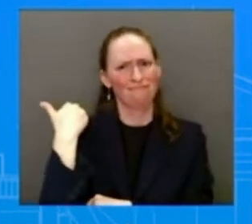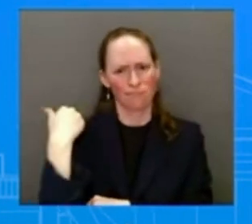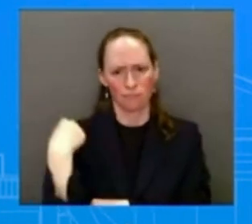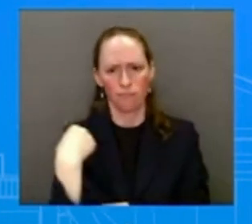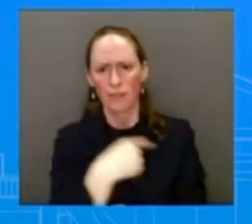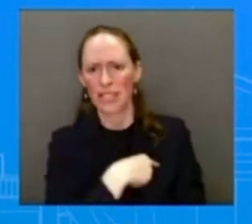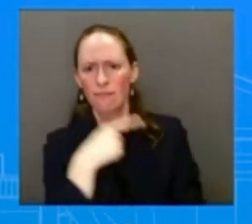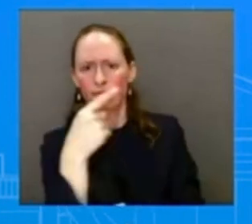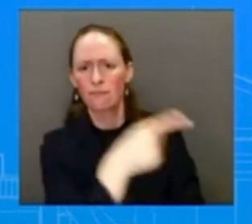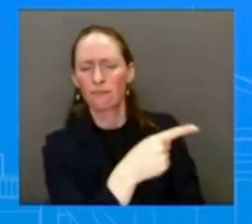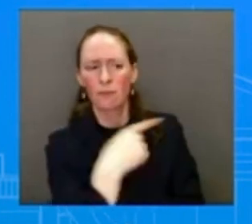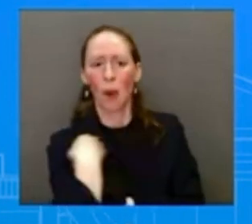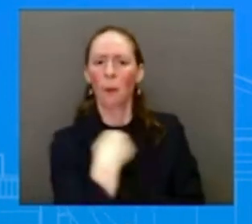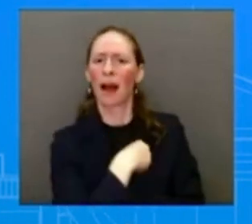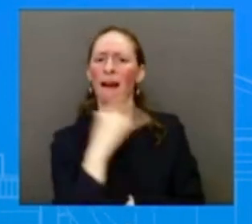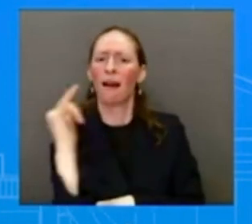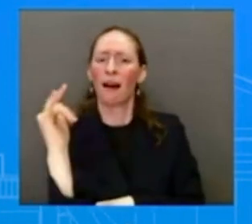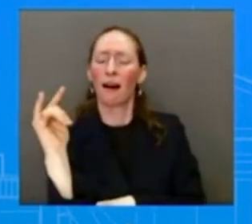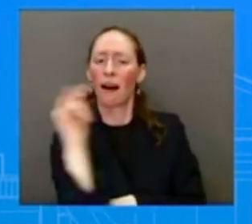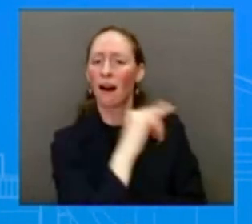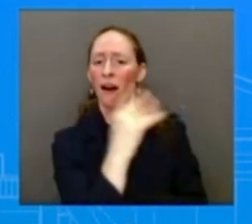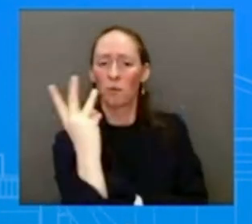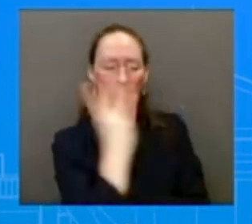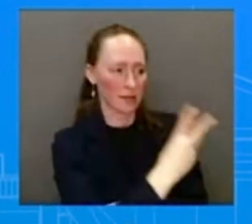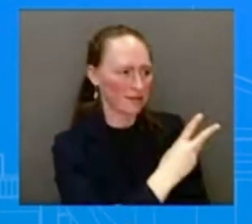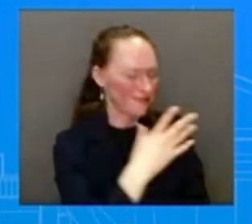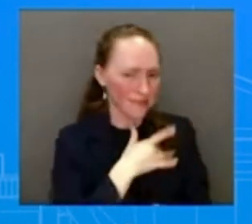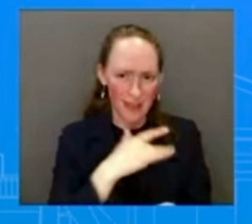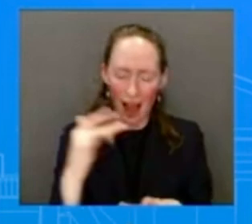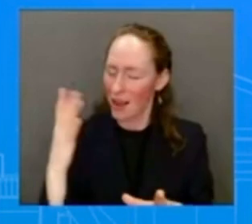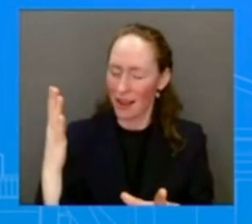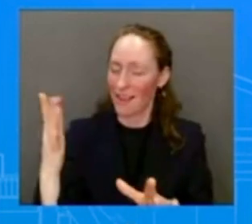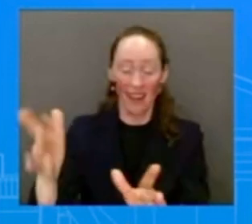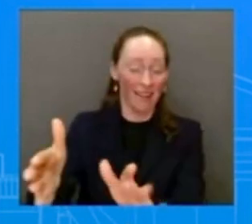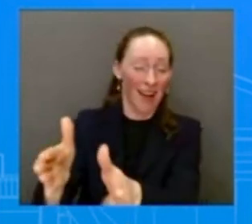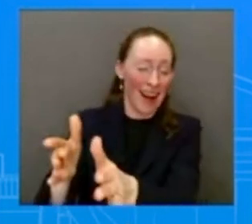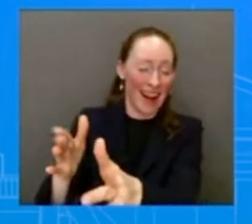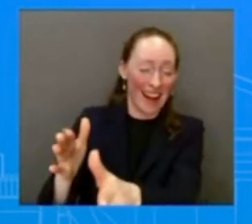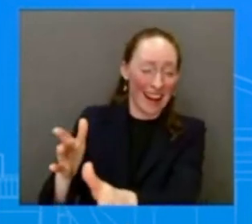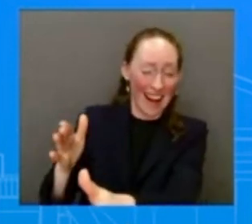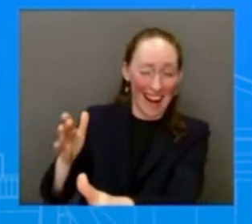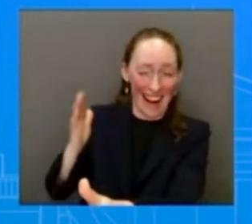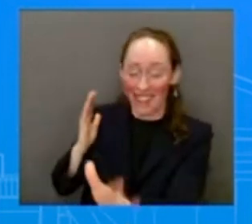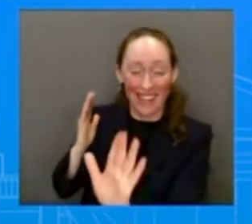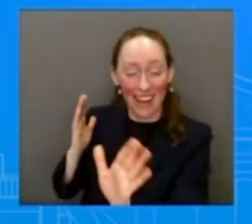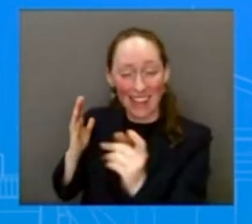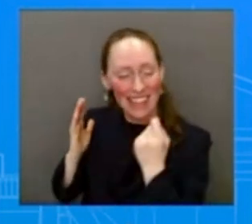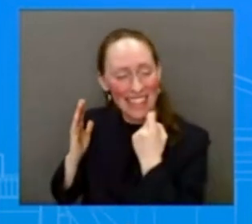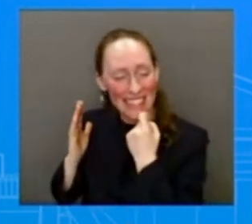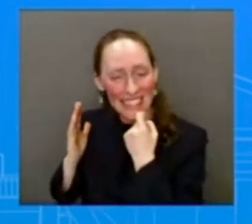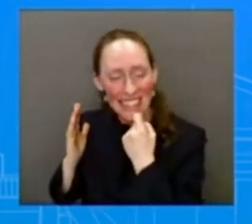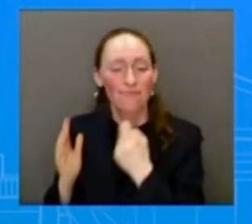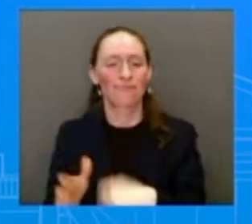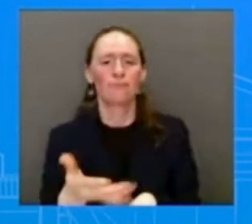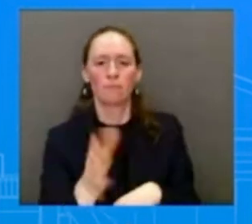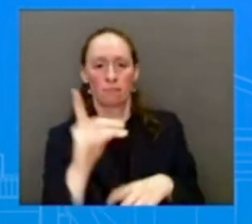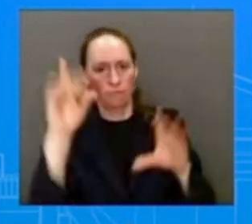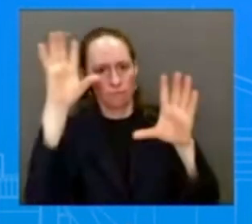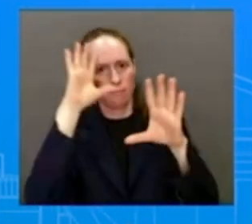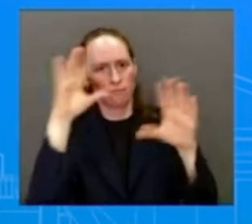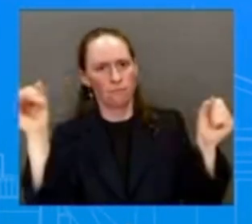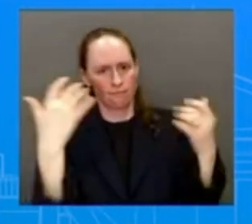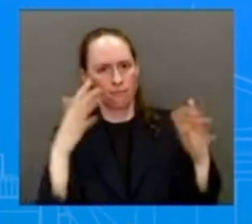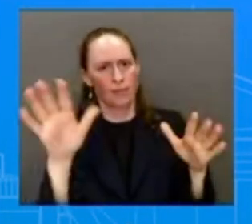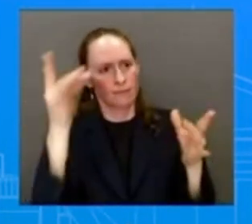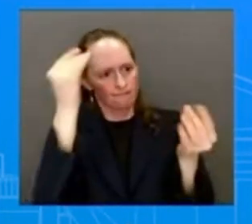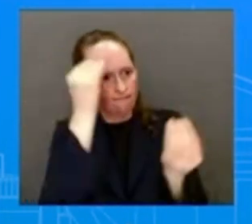ages ago at this point. The President was able to announce an additional executive order, but we've taken historic actions. know this. Jeff,